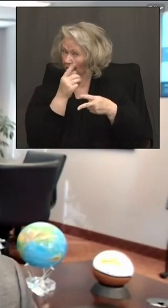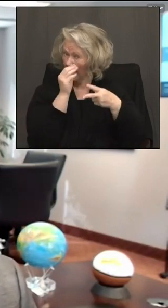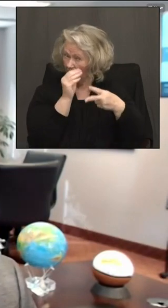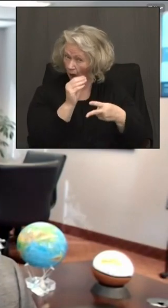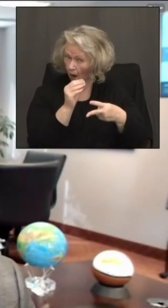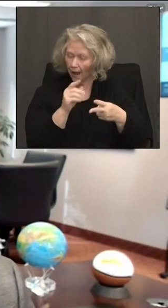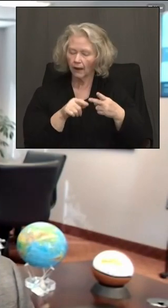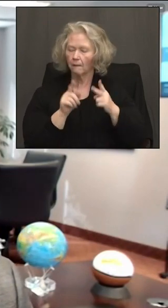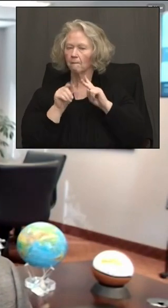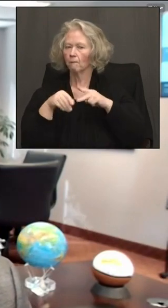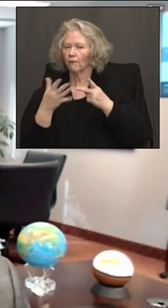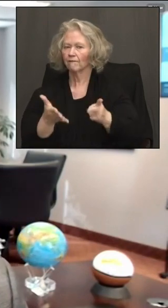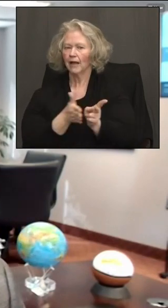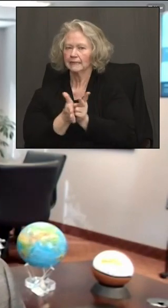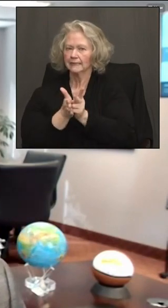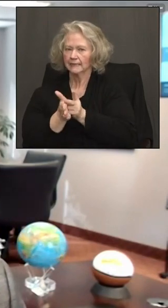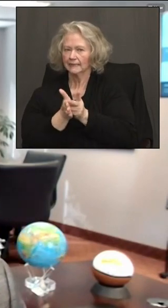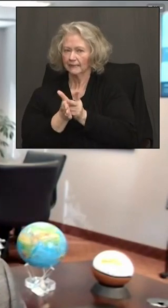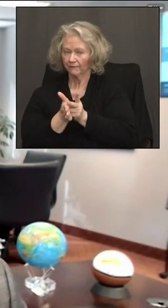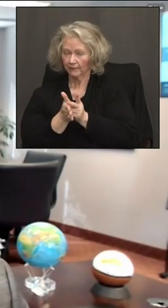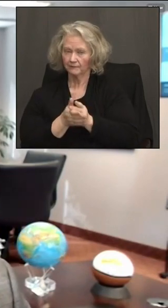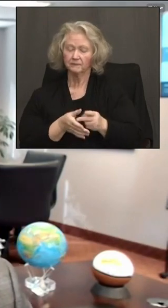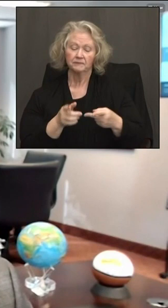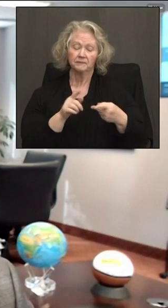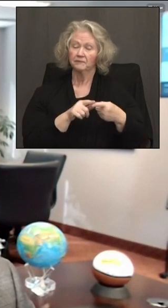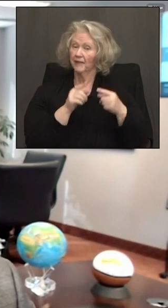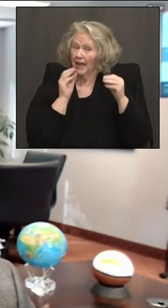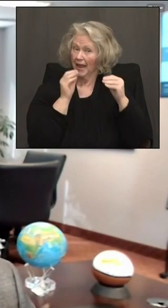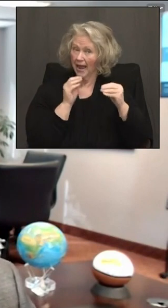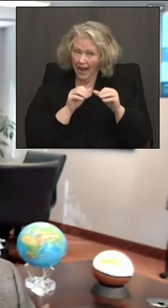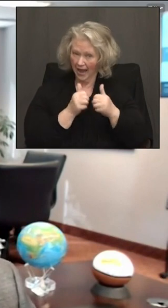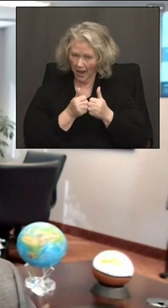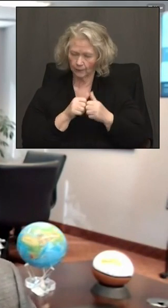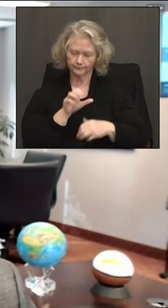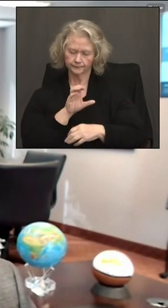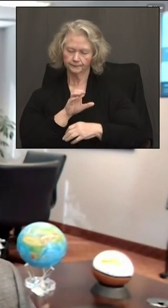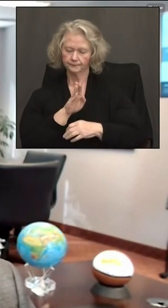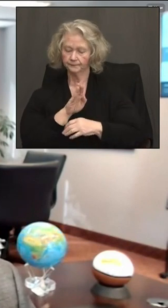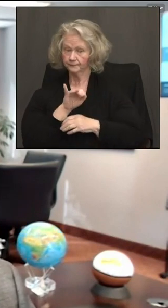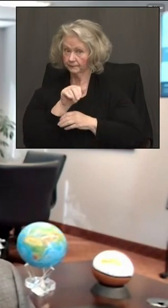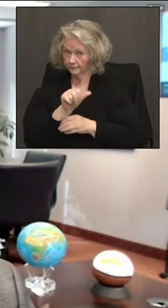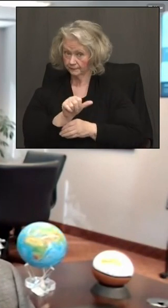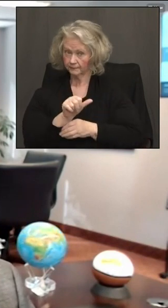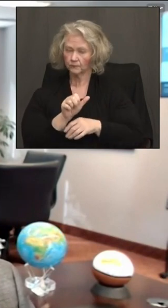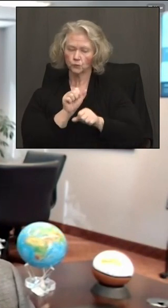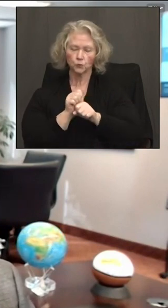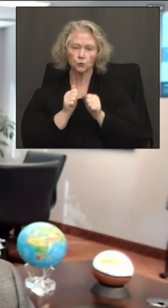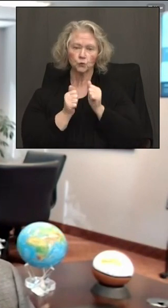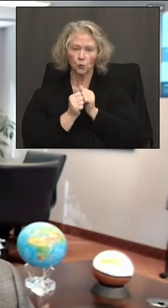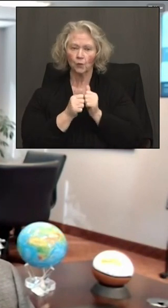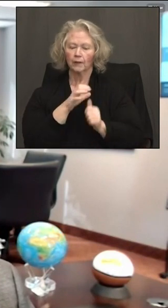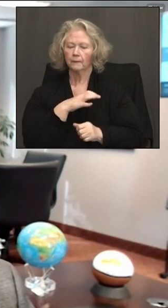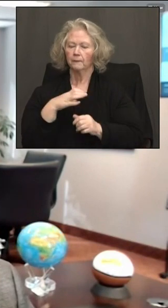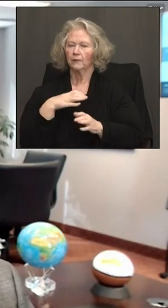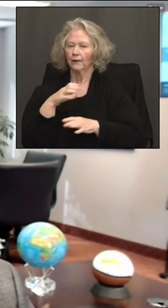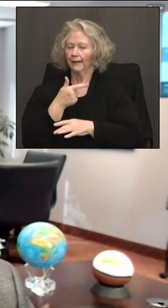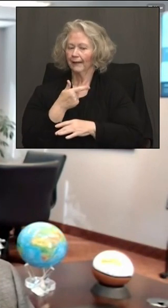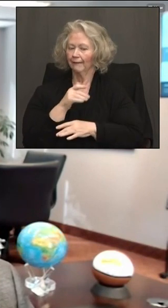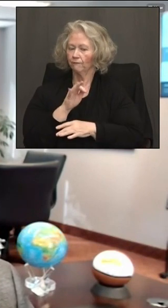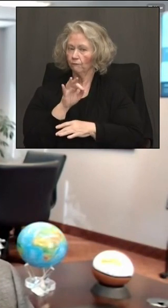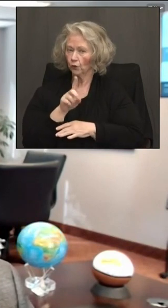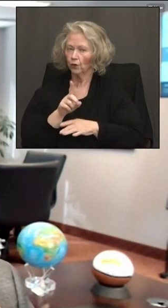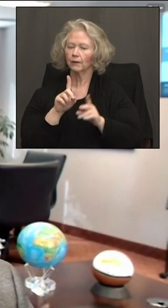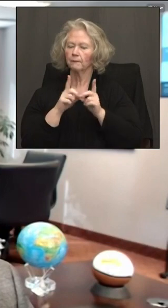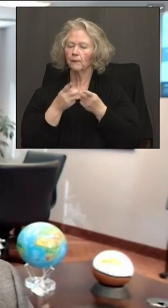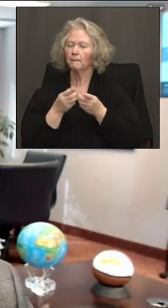incentivizing their employees. On the education front, CBIA has been working closely with Commissioner Gifford and the Department of Public